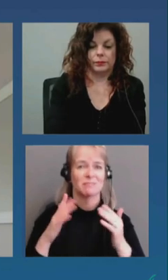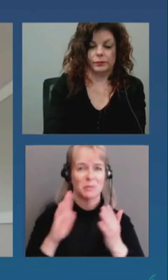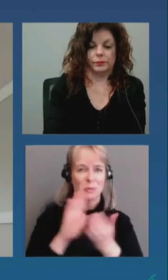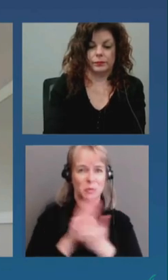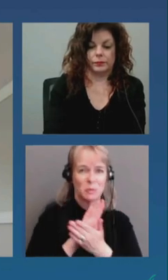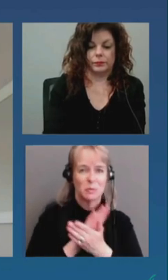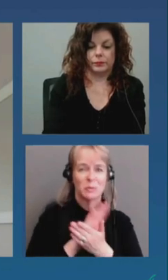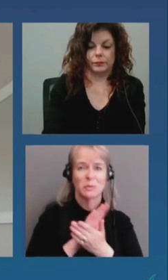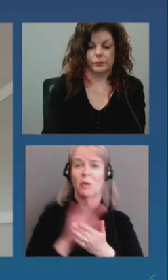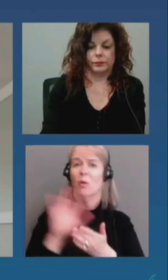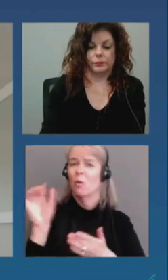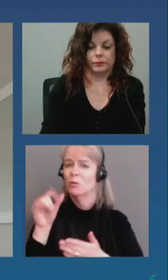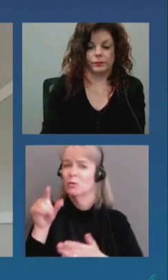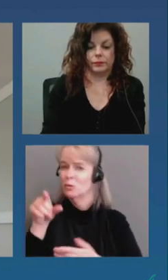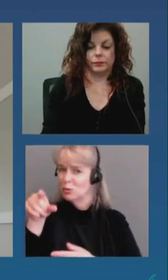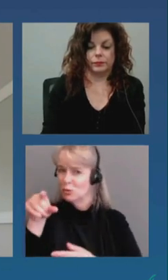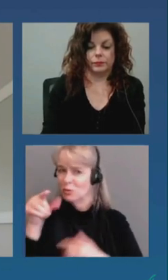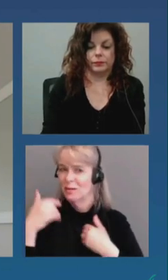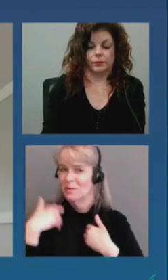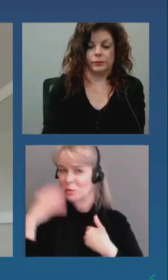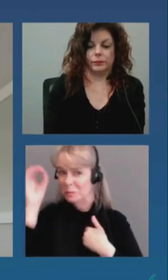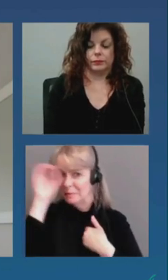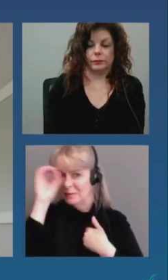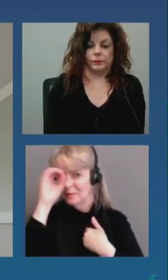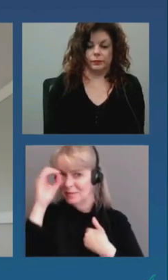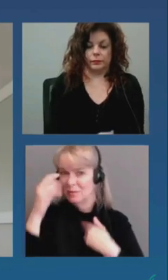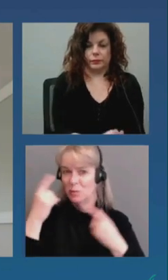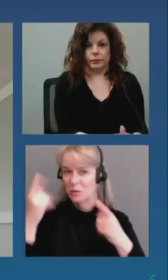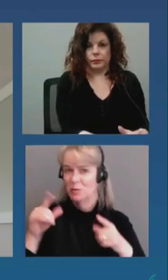for for the schools to reopen reopen